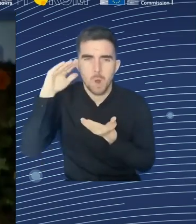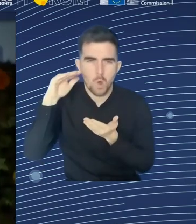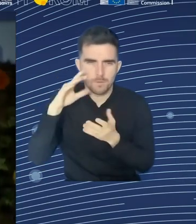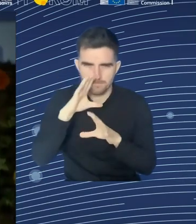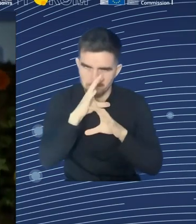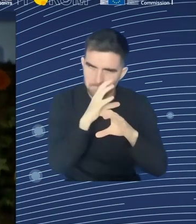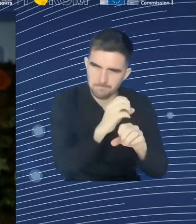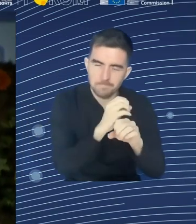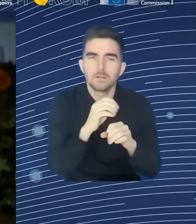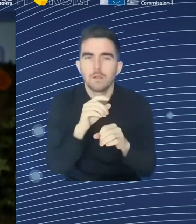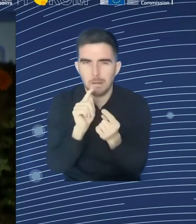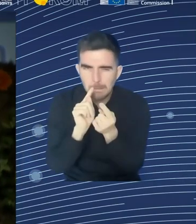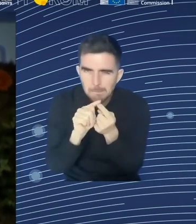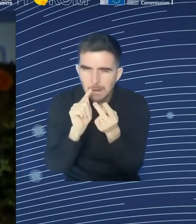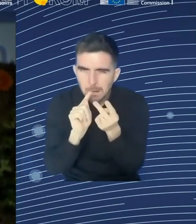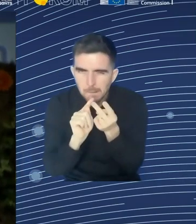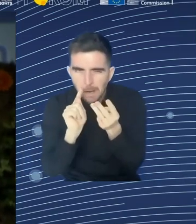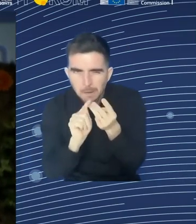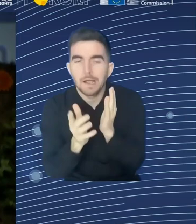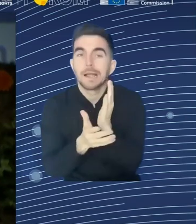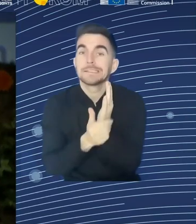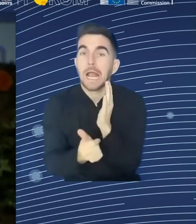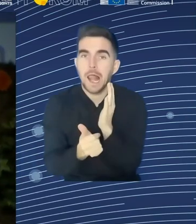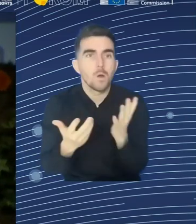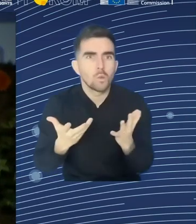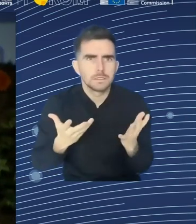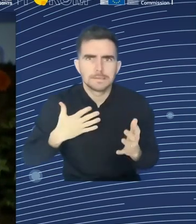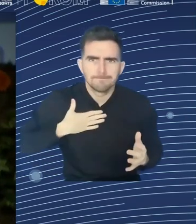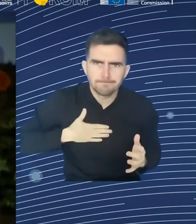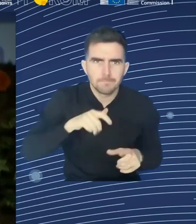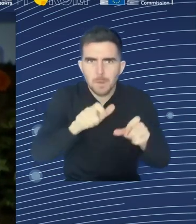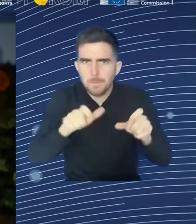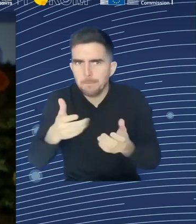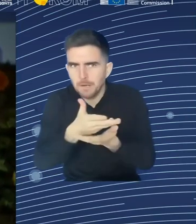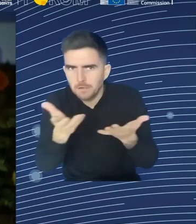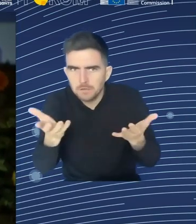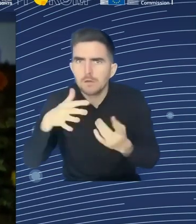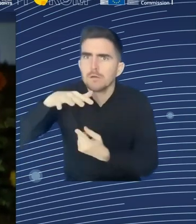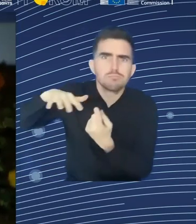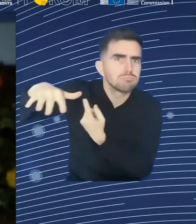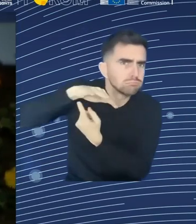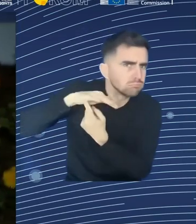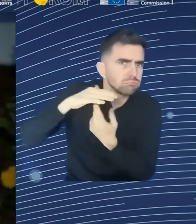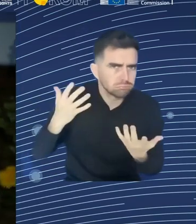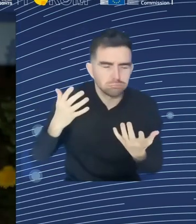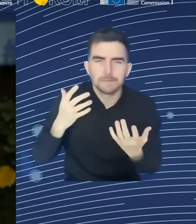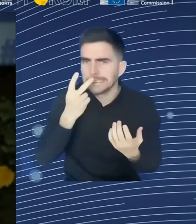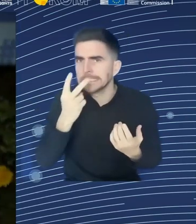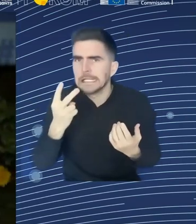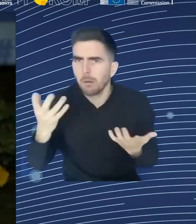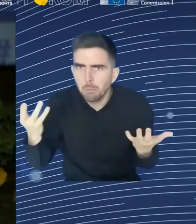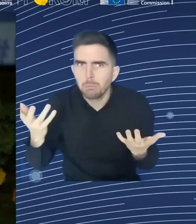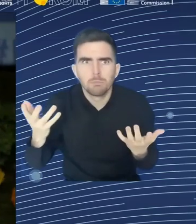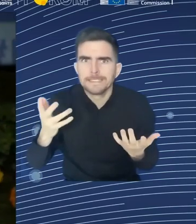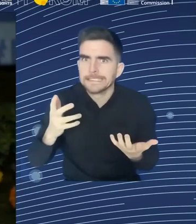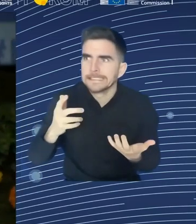But we'll also focus on how working conditions contribute to those shortages. So before we set the scene